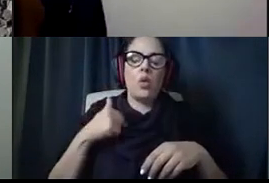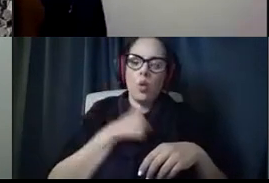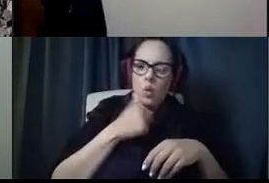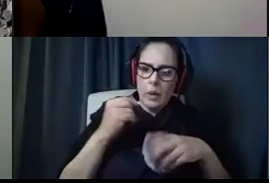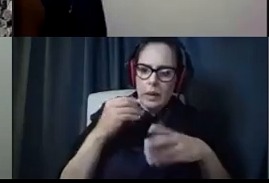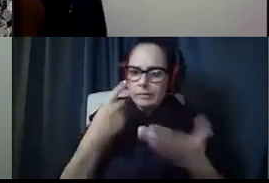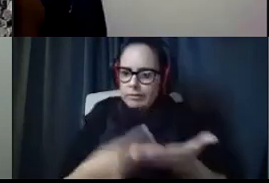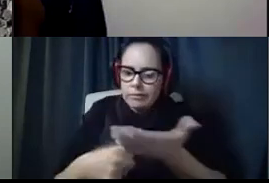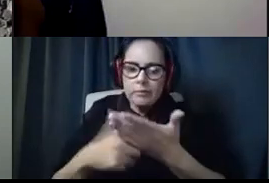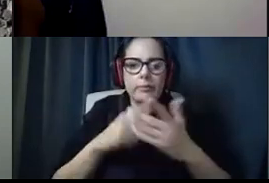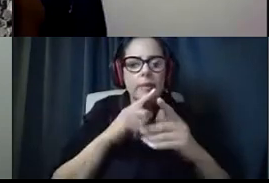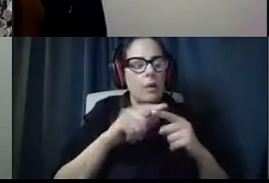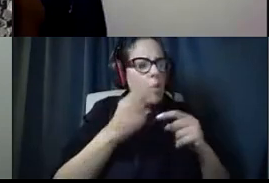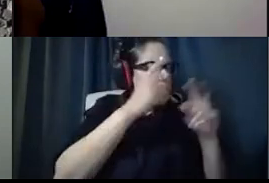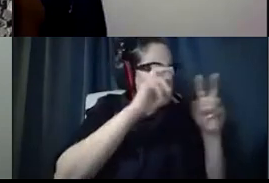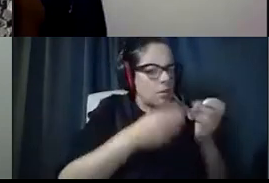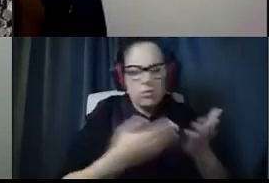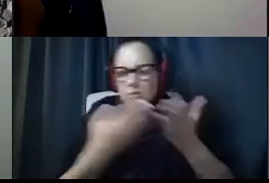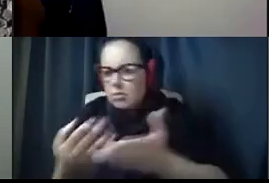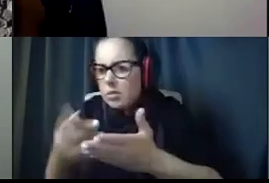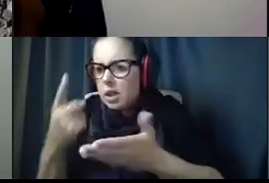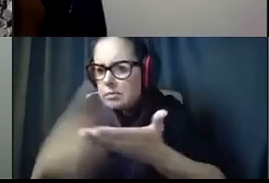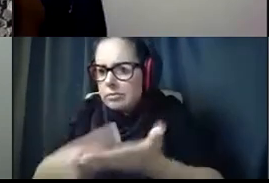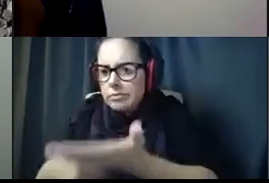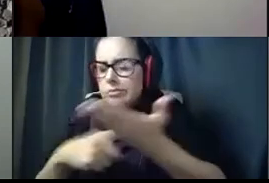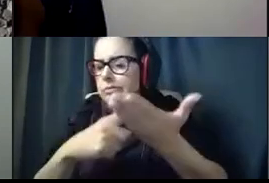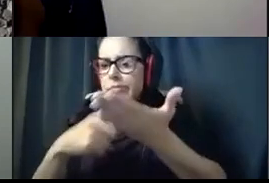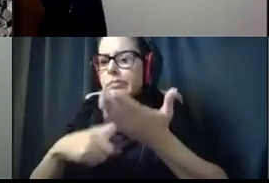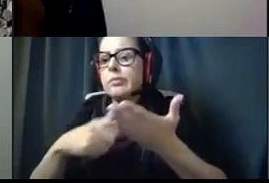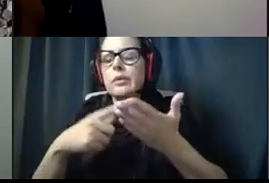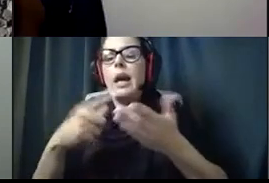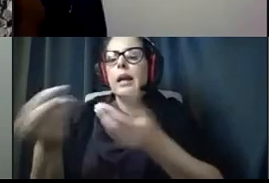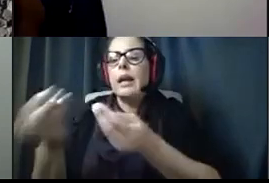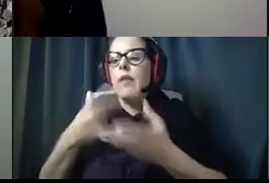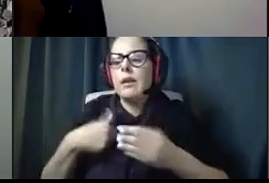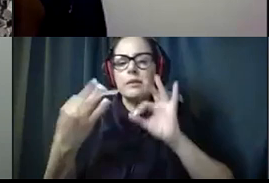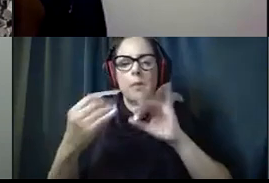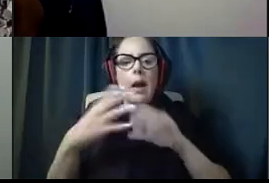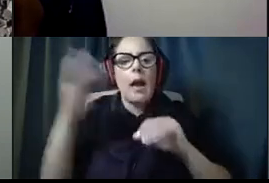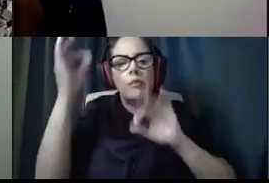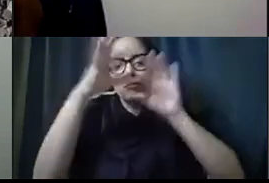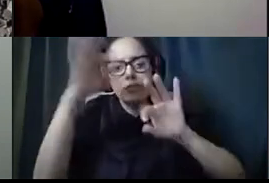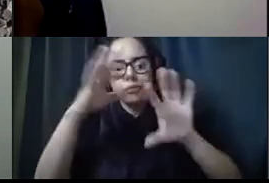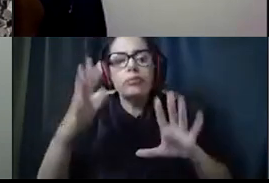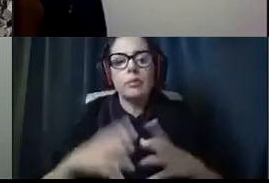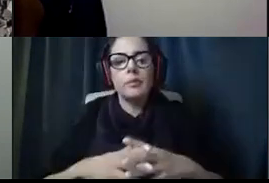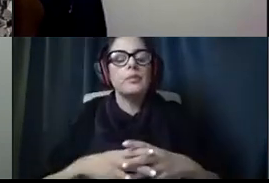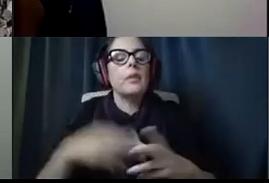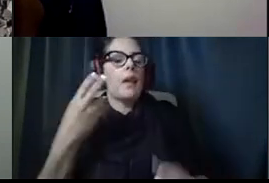discussions to them to address and to generate feedback and input. Yes.